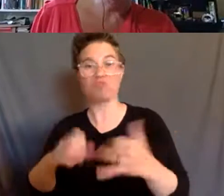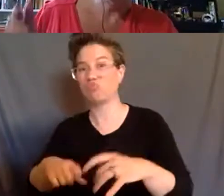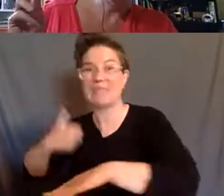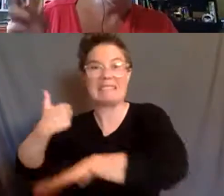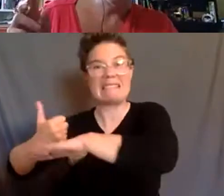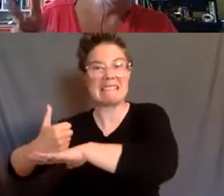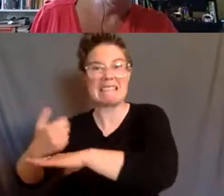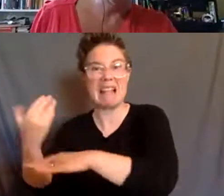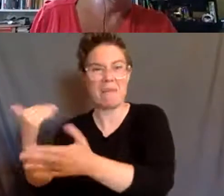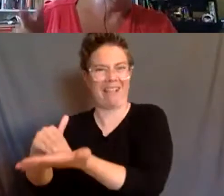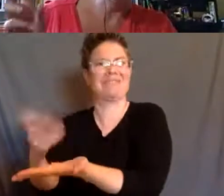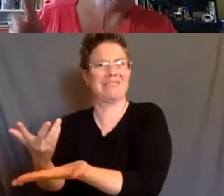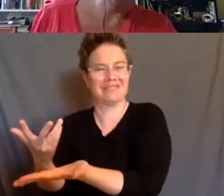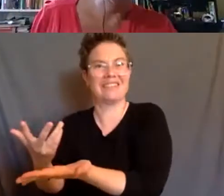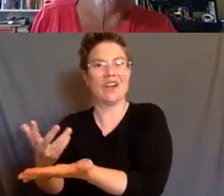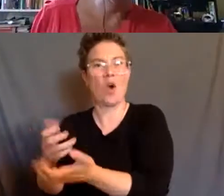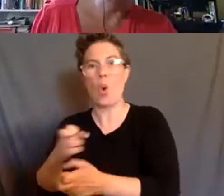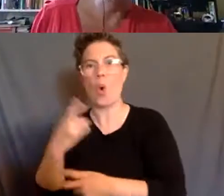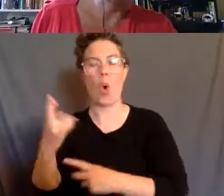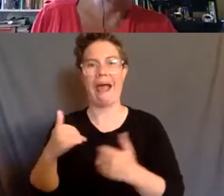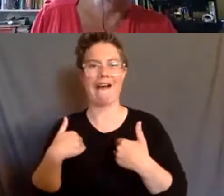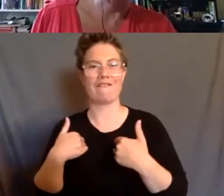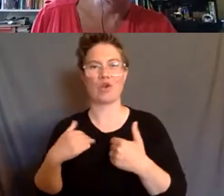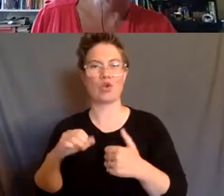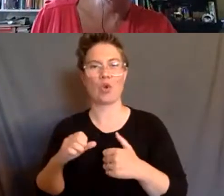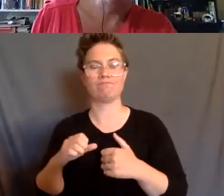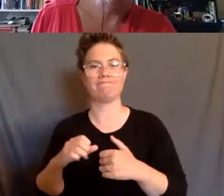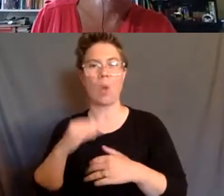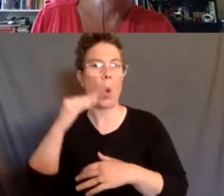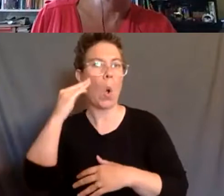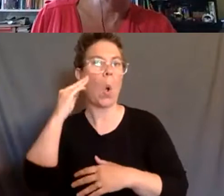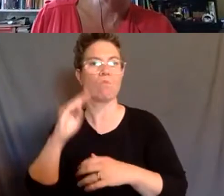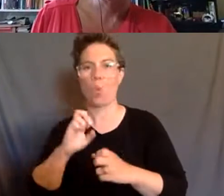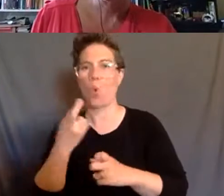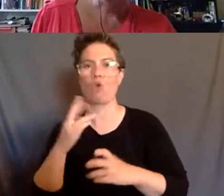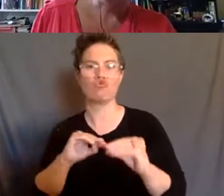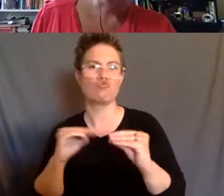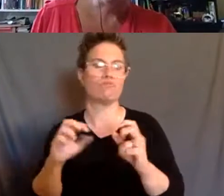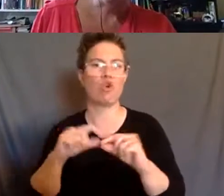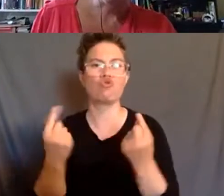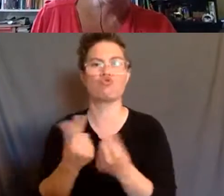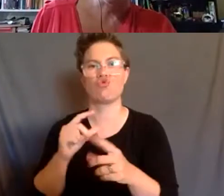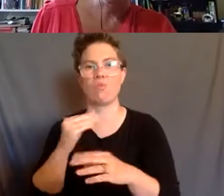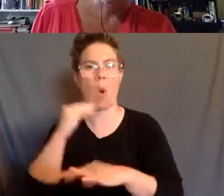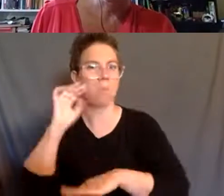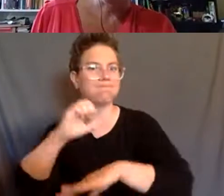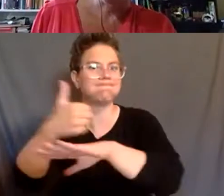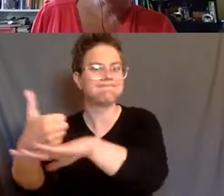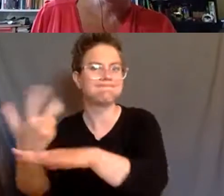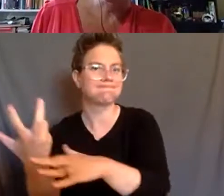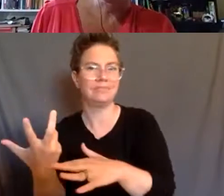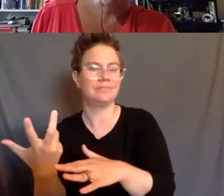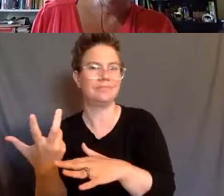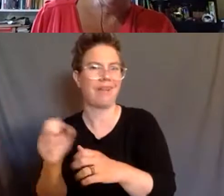through these kinds of alternatives like halfway homes and group homes and all of these kinds of measures. So